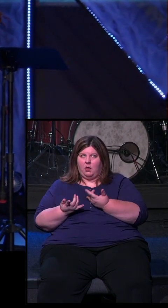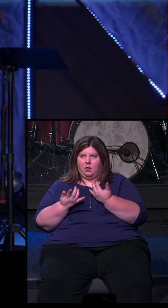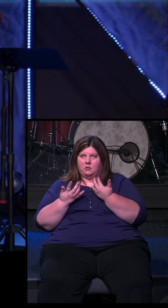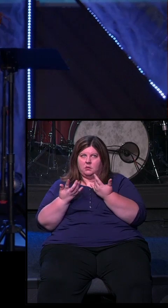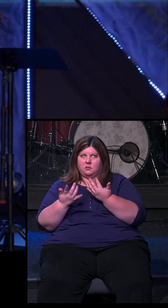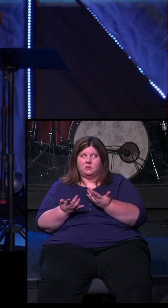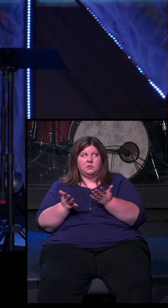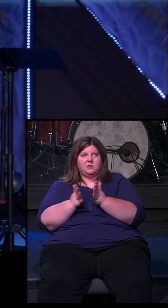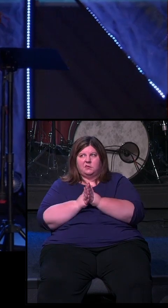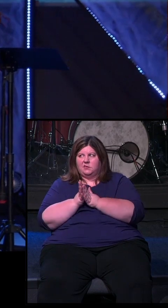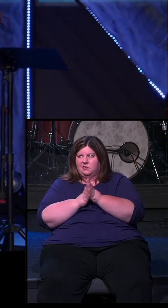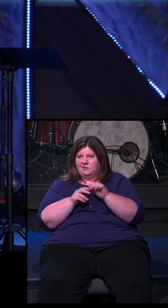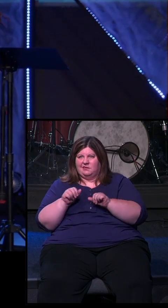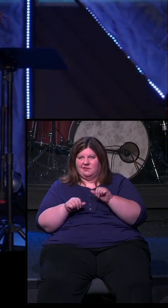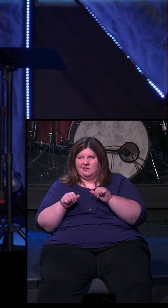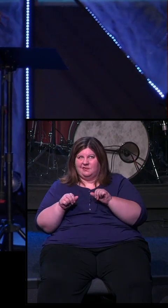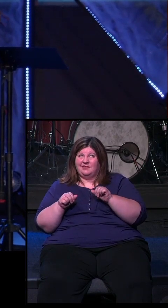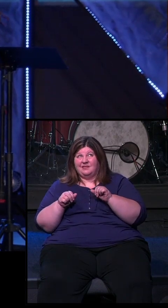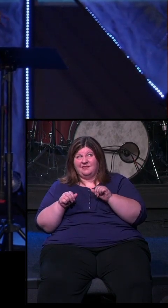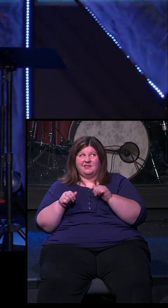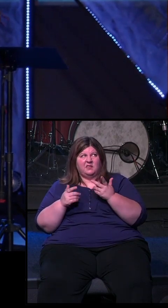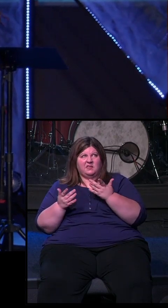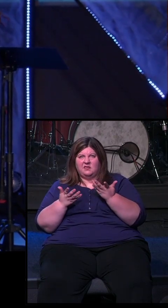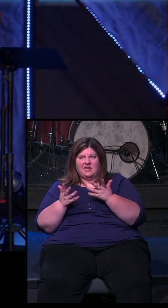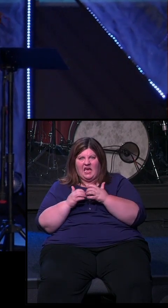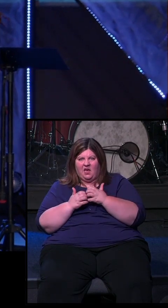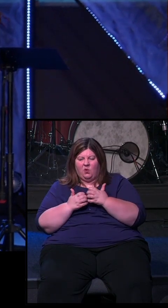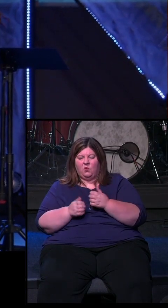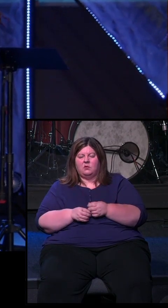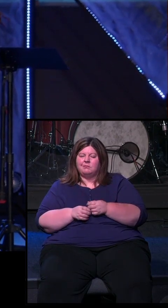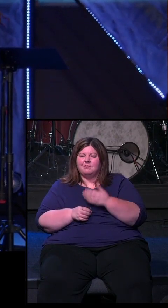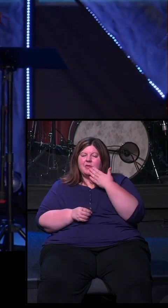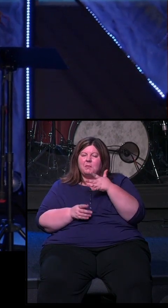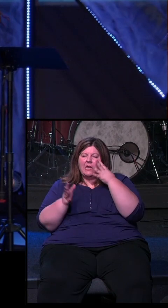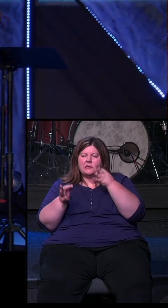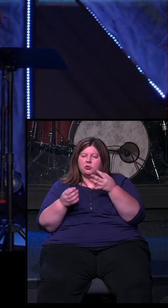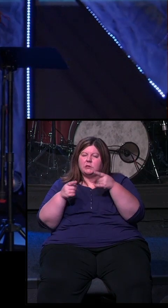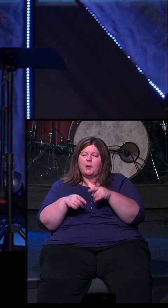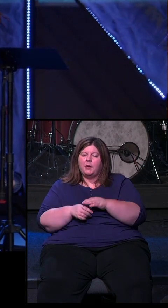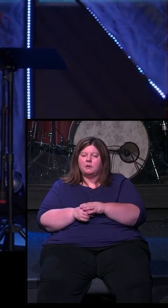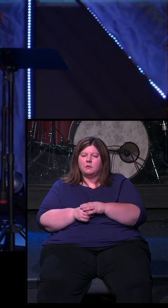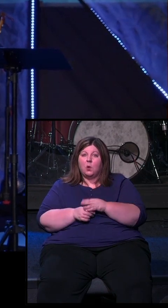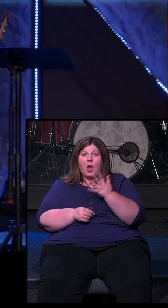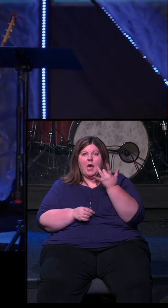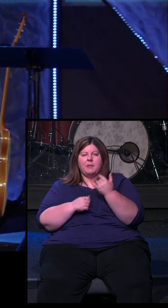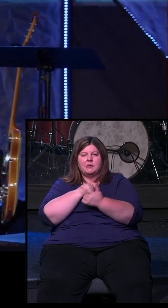on a promise of God with no clarity of how he's going to do it. Because the temptation